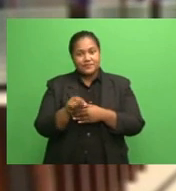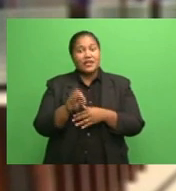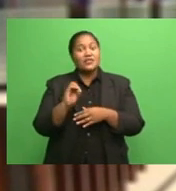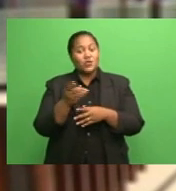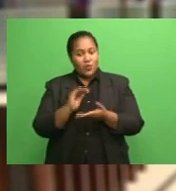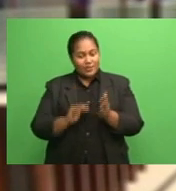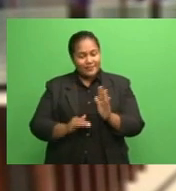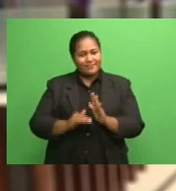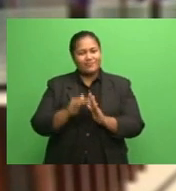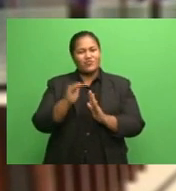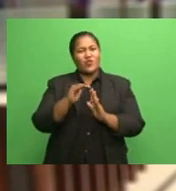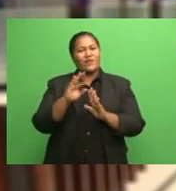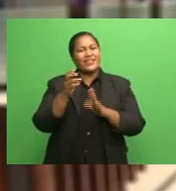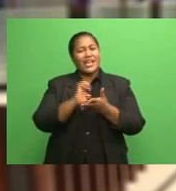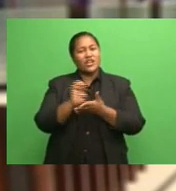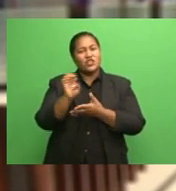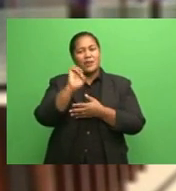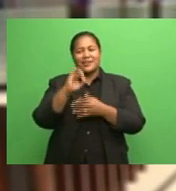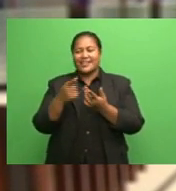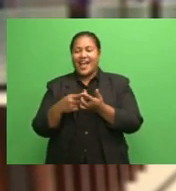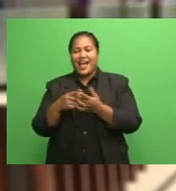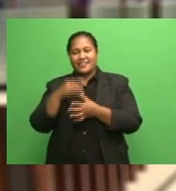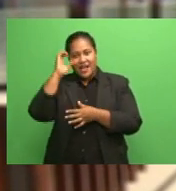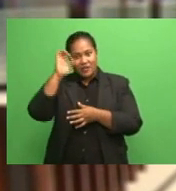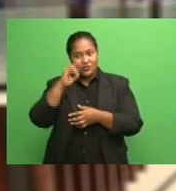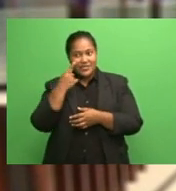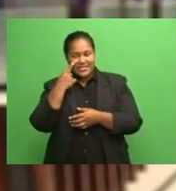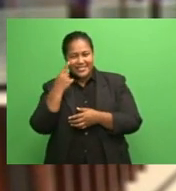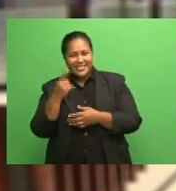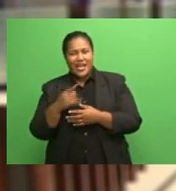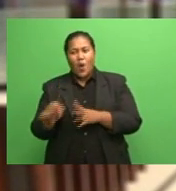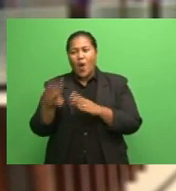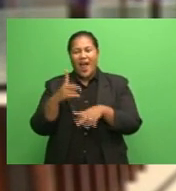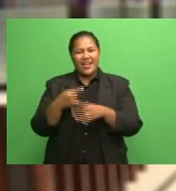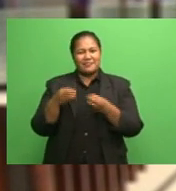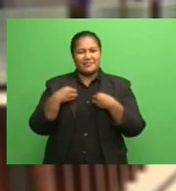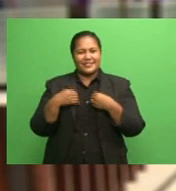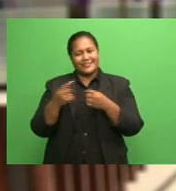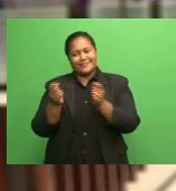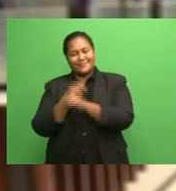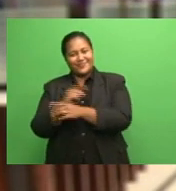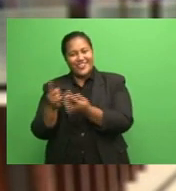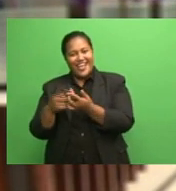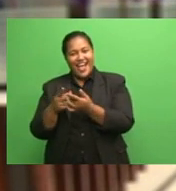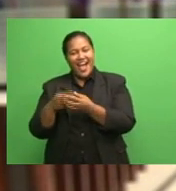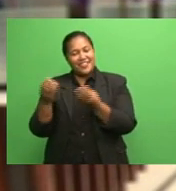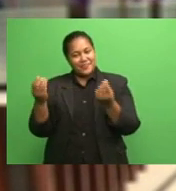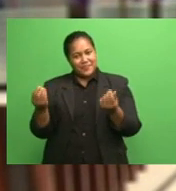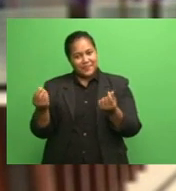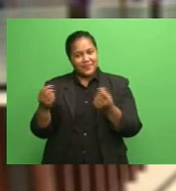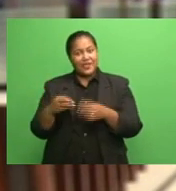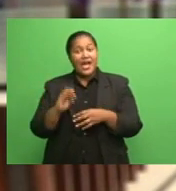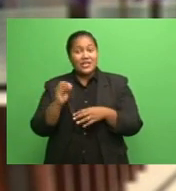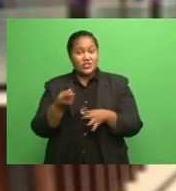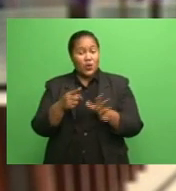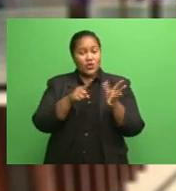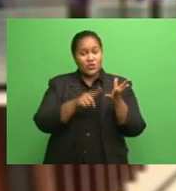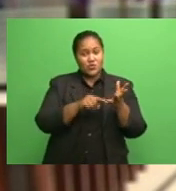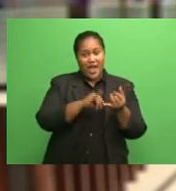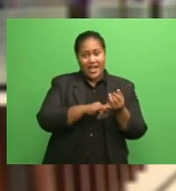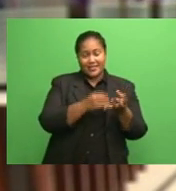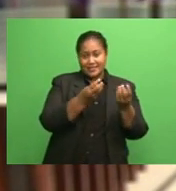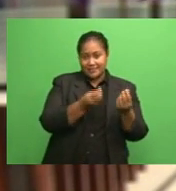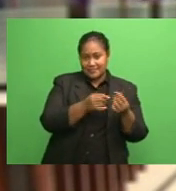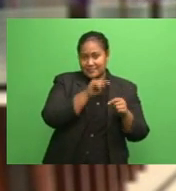improving economic prospects in other countries are seeing investors switch to other currencies. At the same time, the U.S. Reserve has